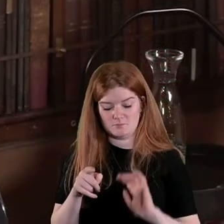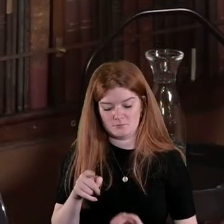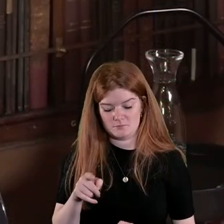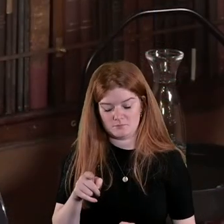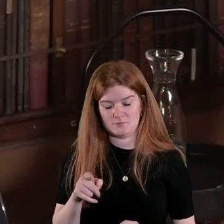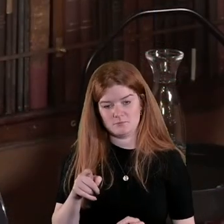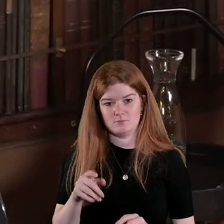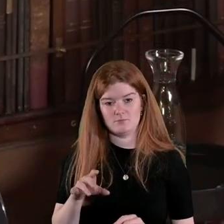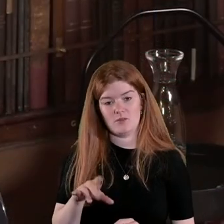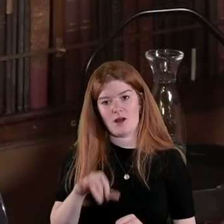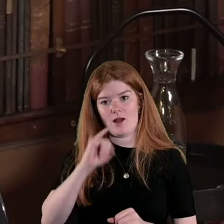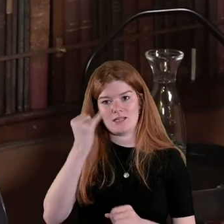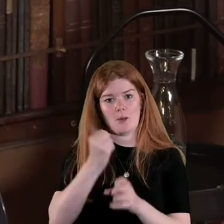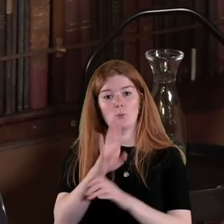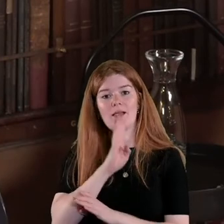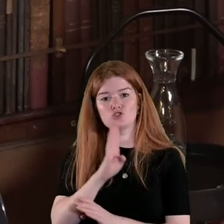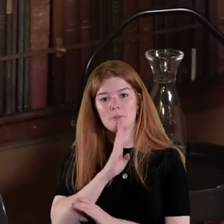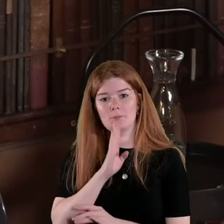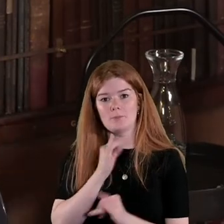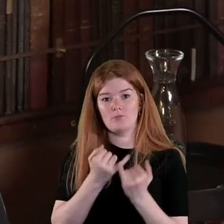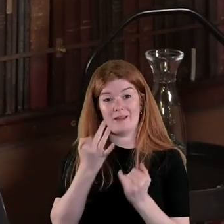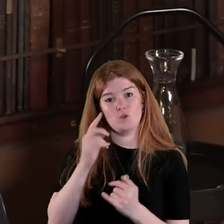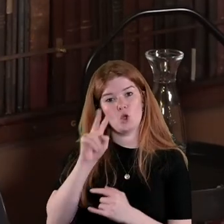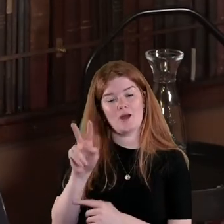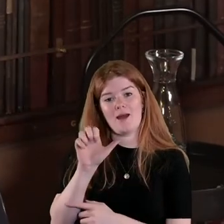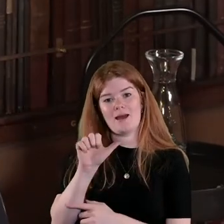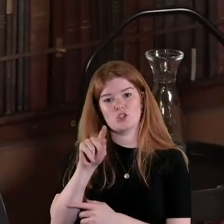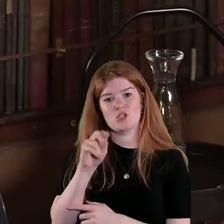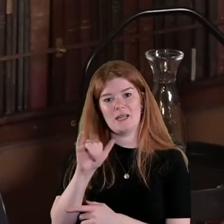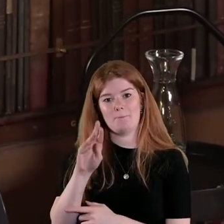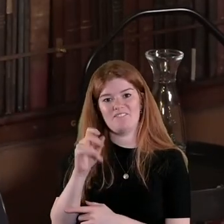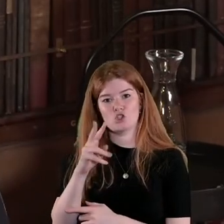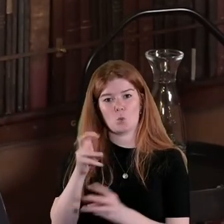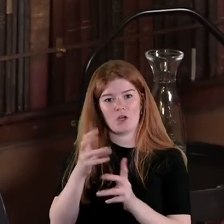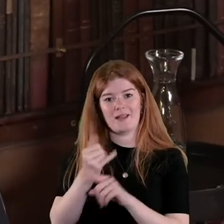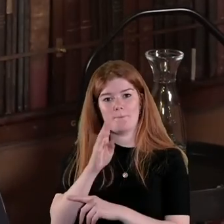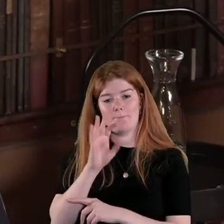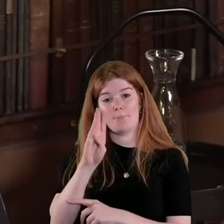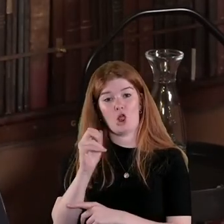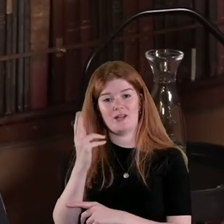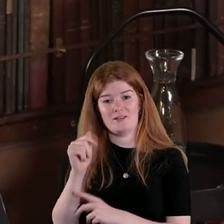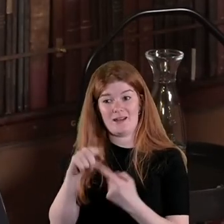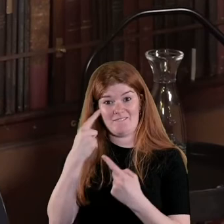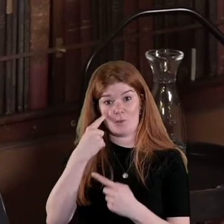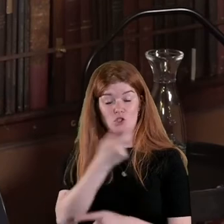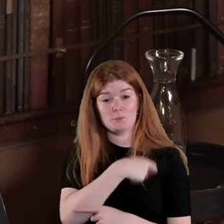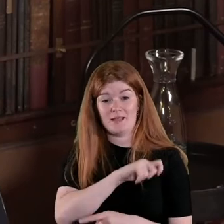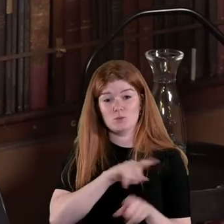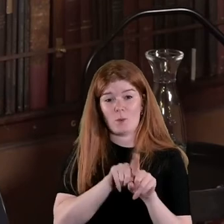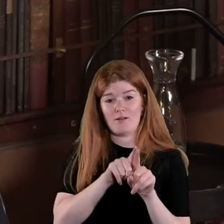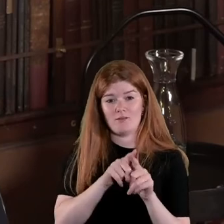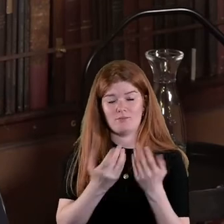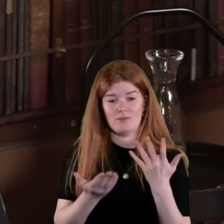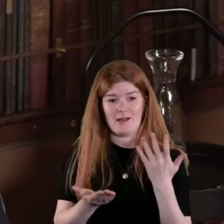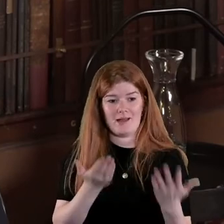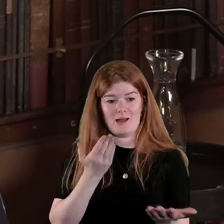whole question of Belgium and you know if you look at Anthony Beaver's work and Berlin and all of this if you look at Spain the way